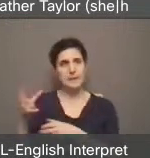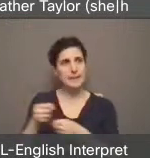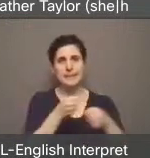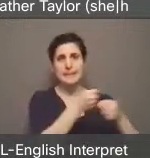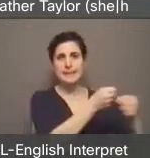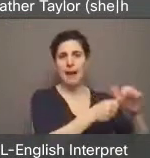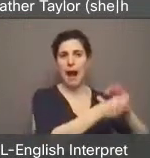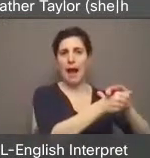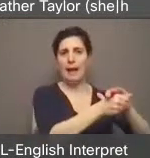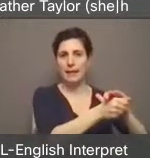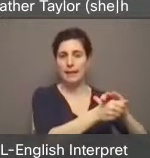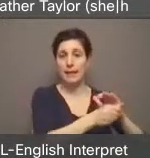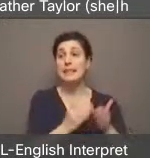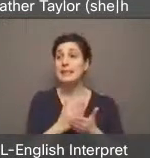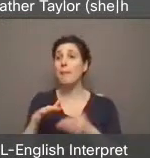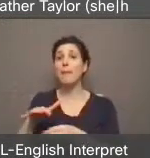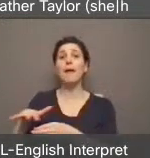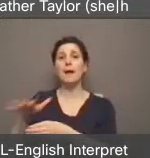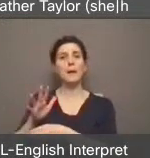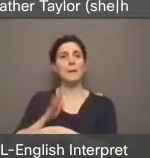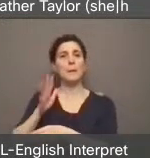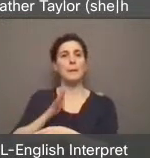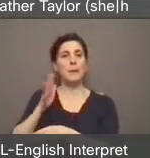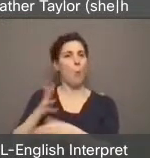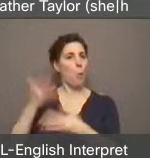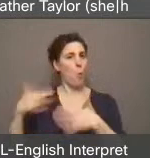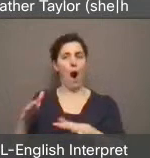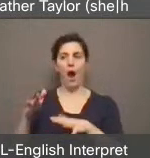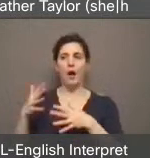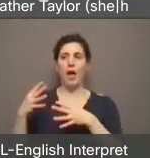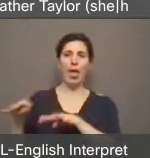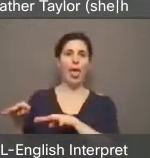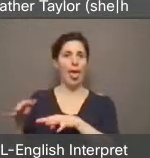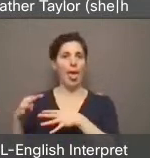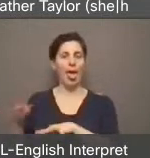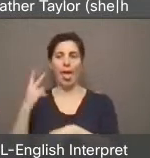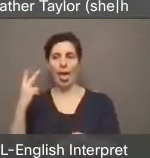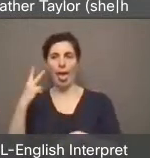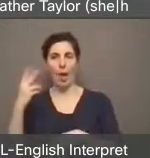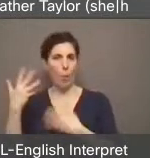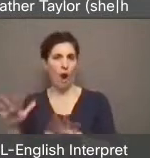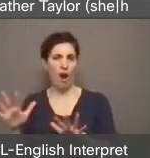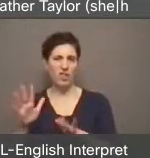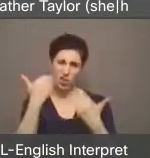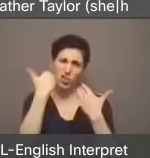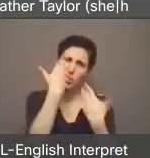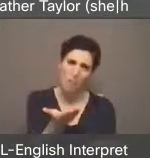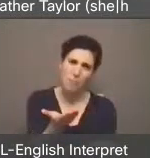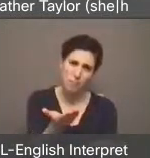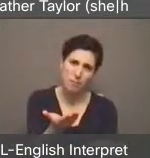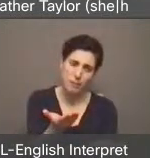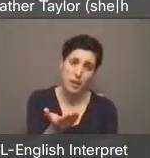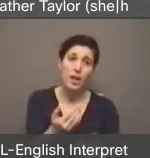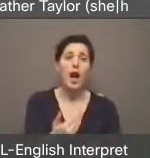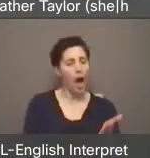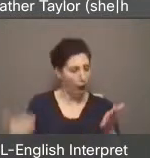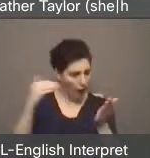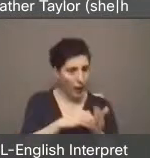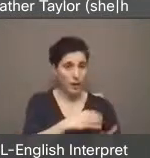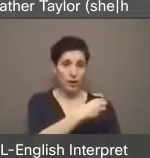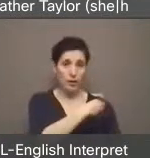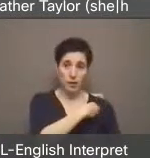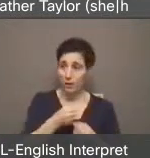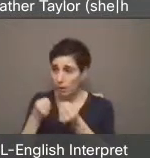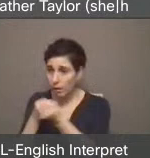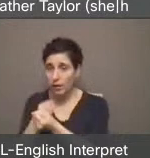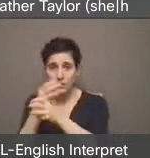certain privileged counselors and residents considered an eyesore. It's shameful, it's horrific, and it's another grim reminder that the police do not serve